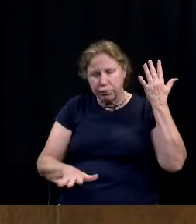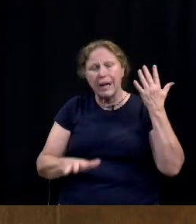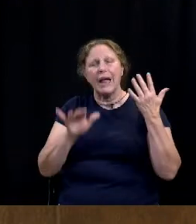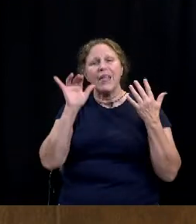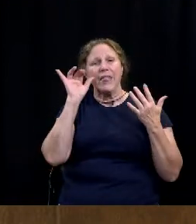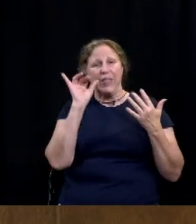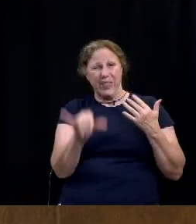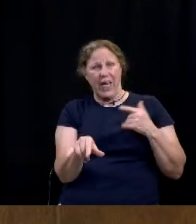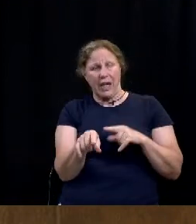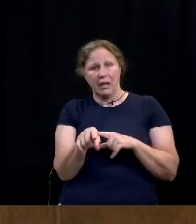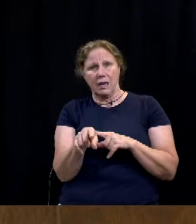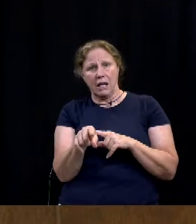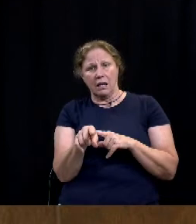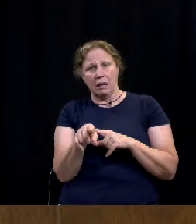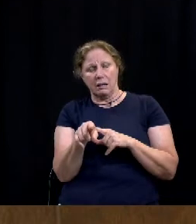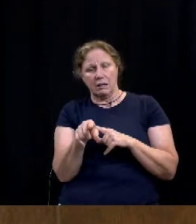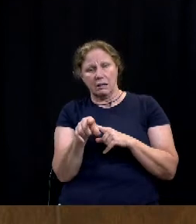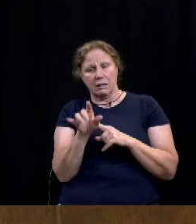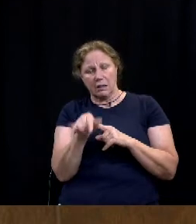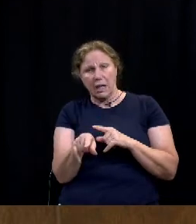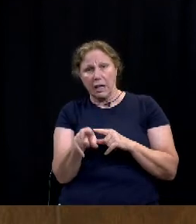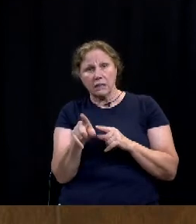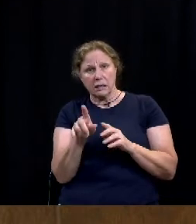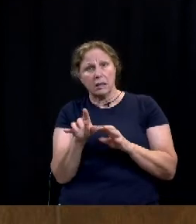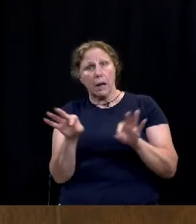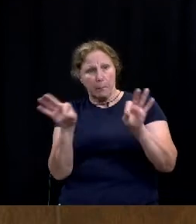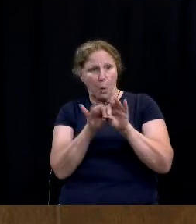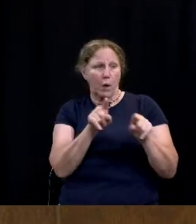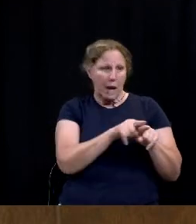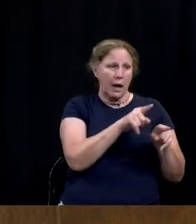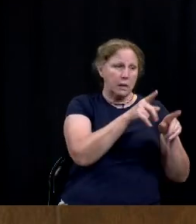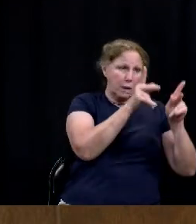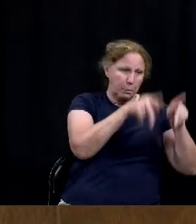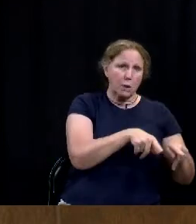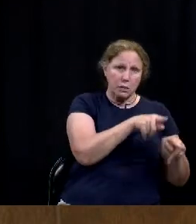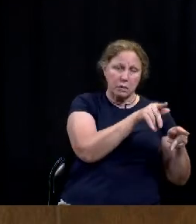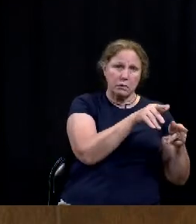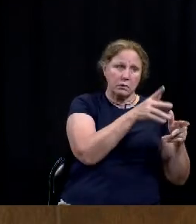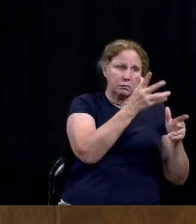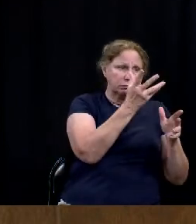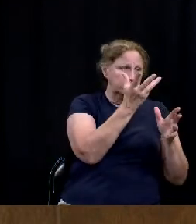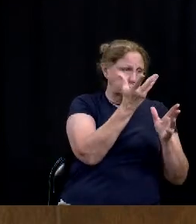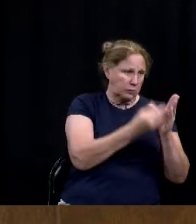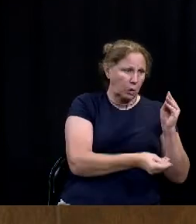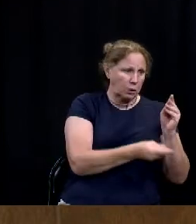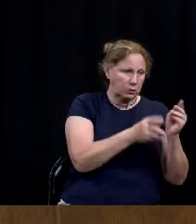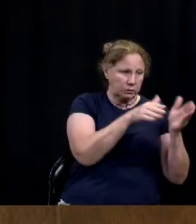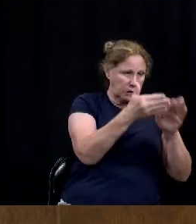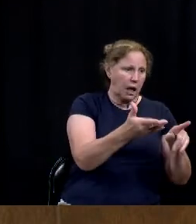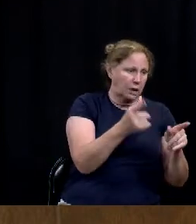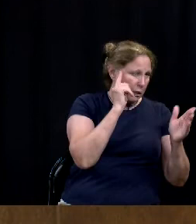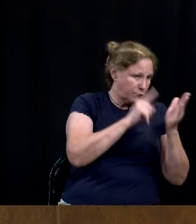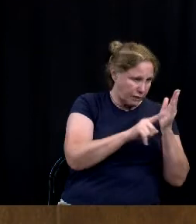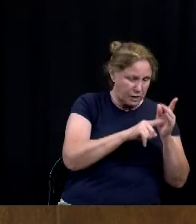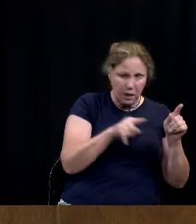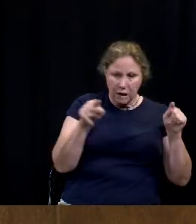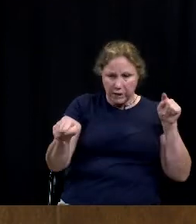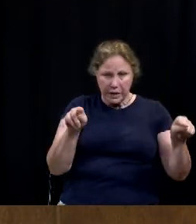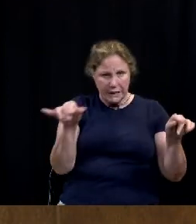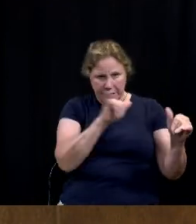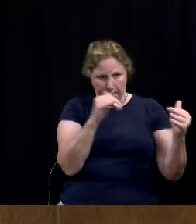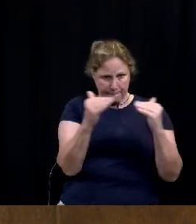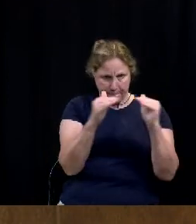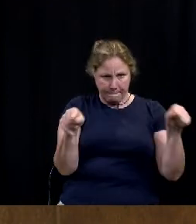is as you know as important as solving you know these these homicides and so you know i am